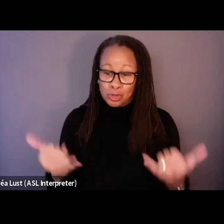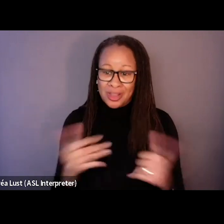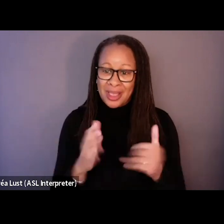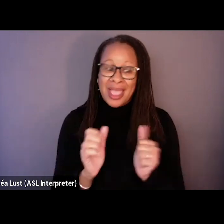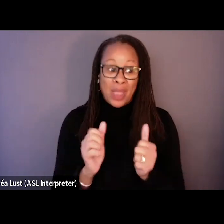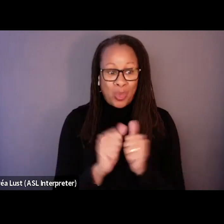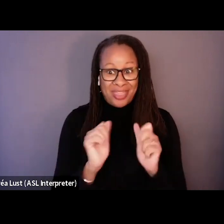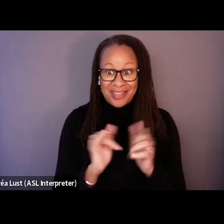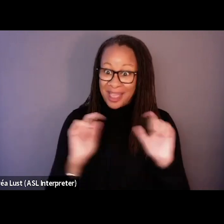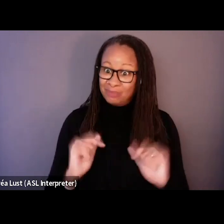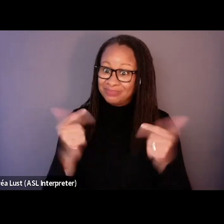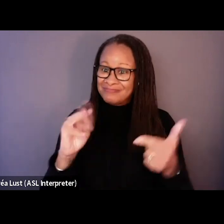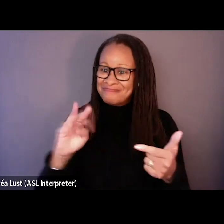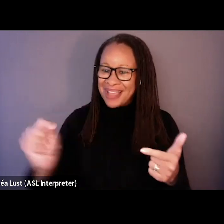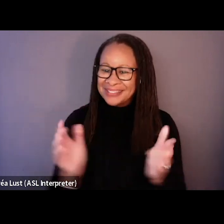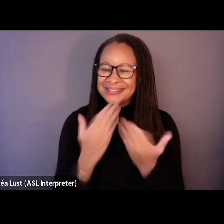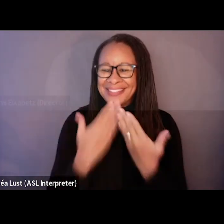I pass it to Matt. Thank you.